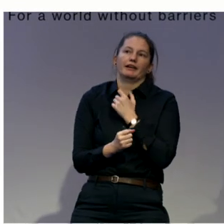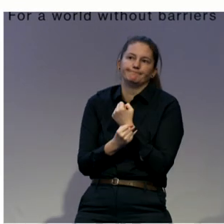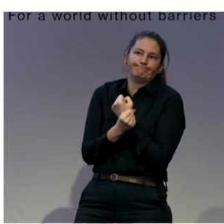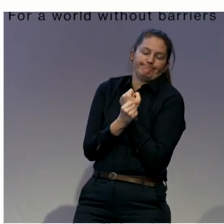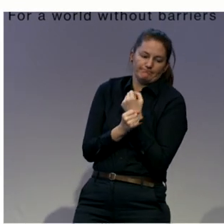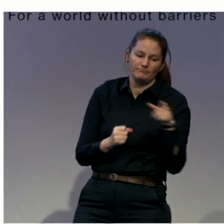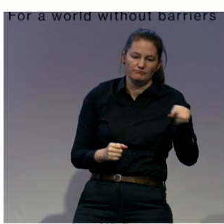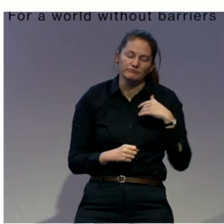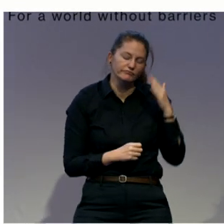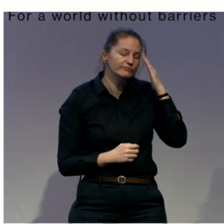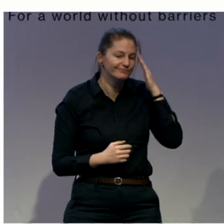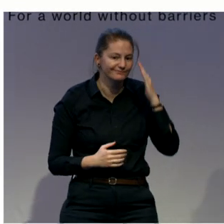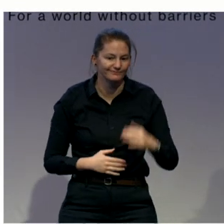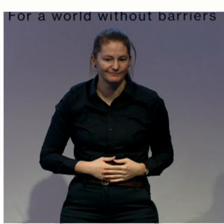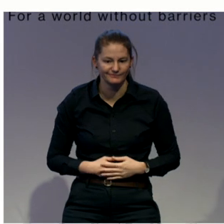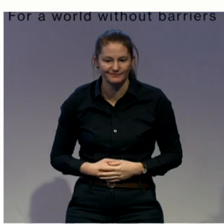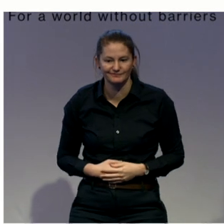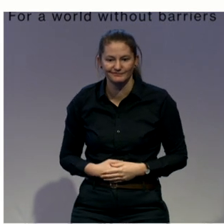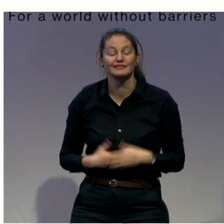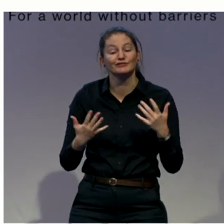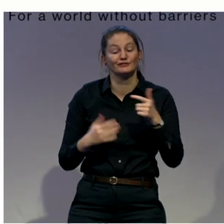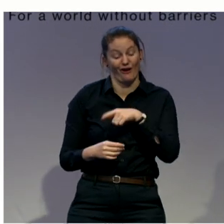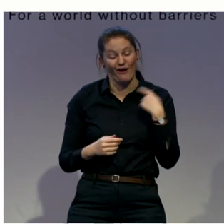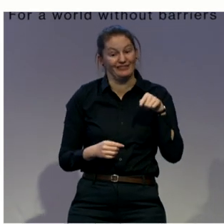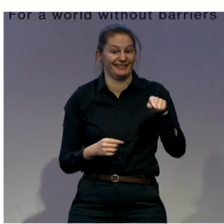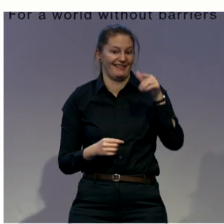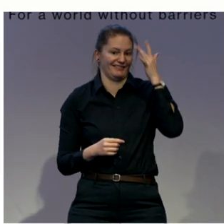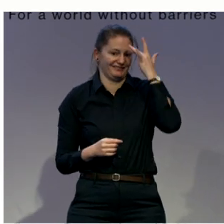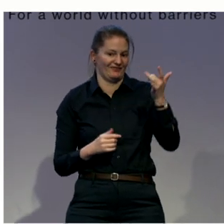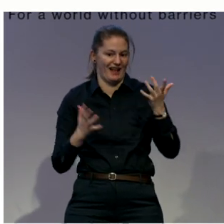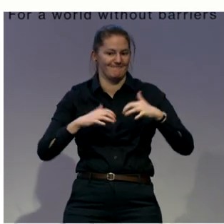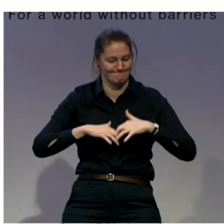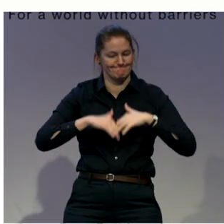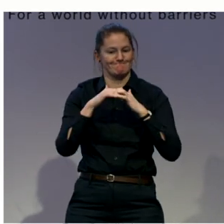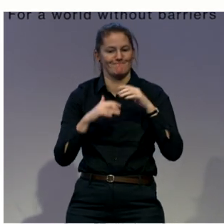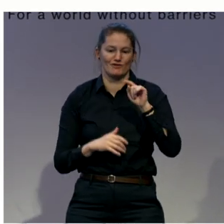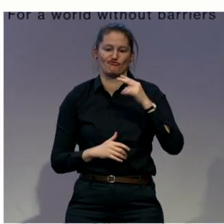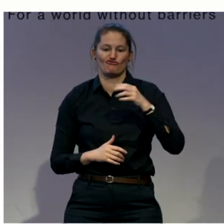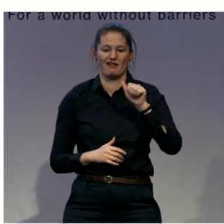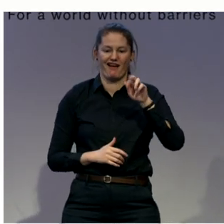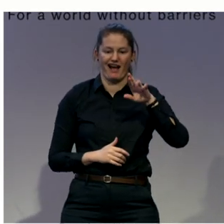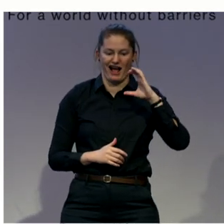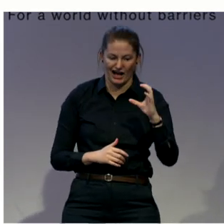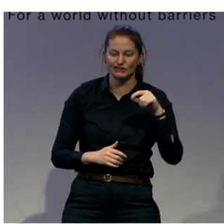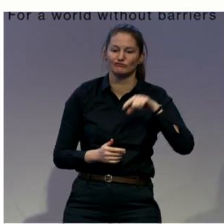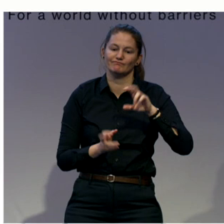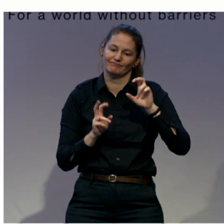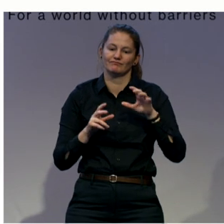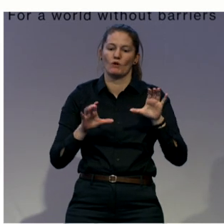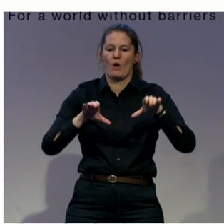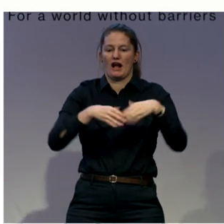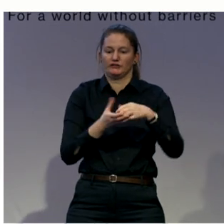So we created the Arc's National Center on Criminal Justice and Disability to answer this mandate from the federal government.